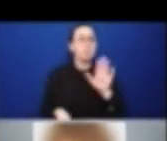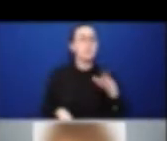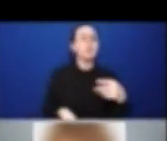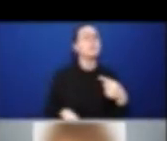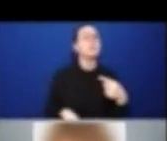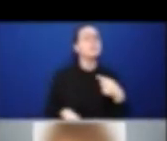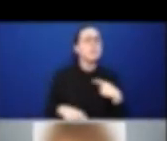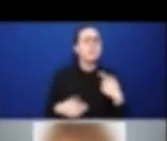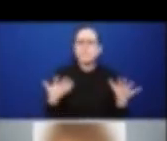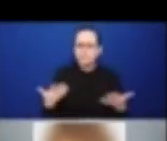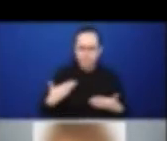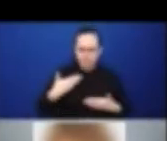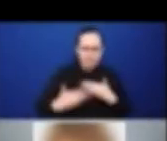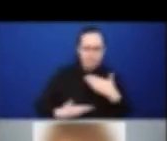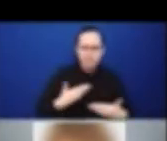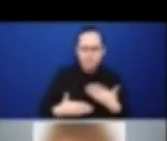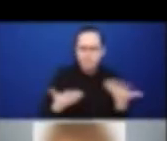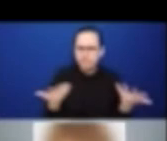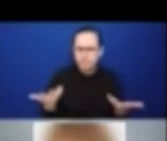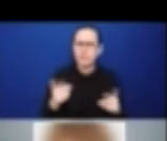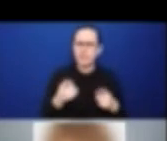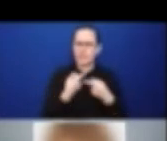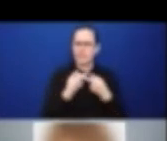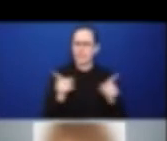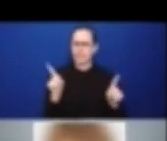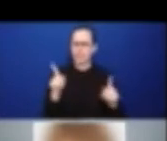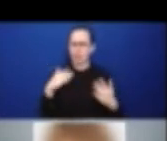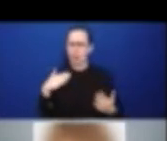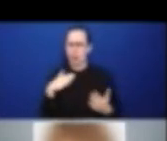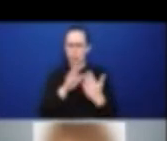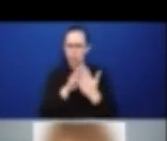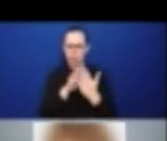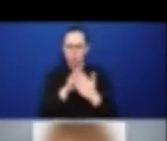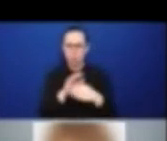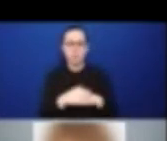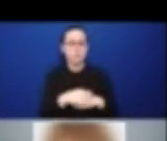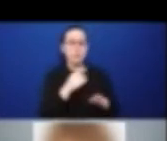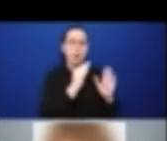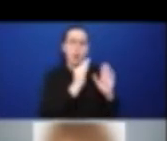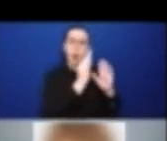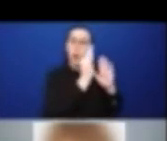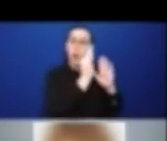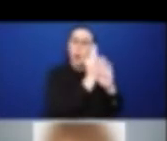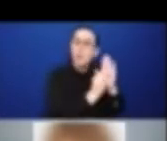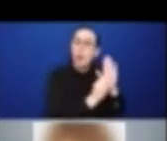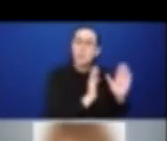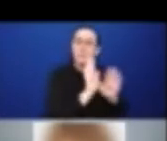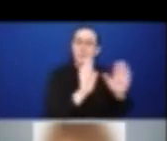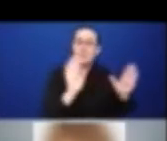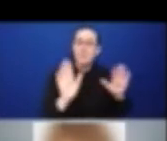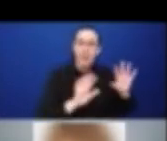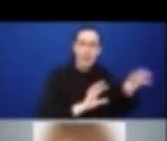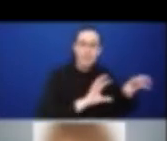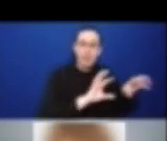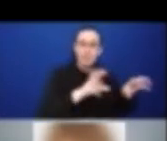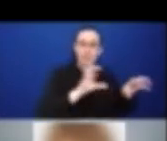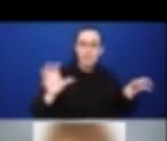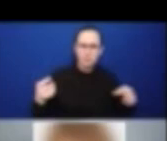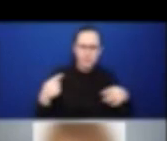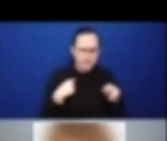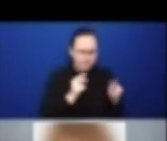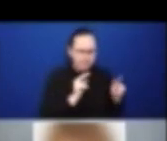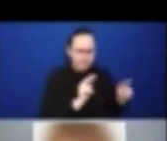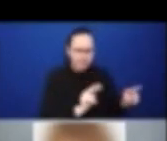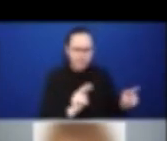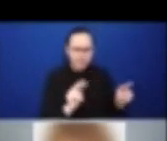the content of policies in various countries of the world. And we started with 14 countries to kind